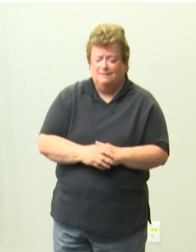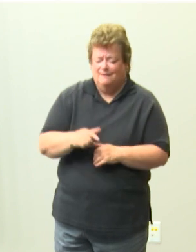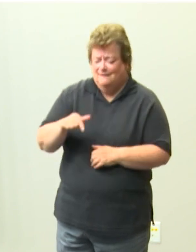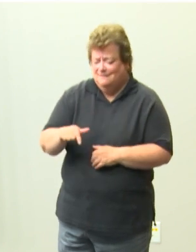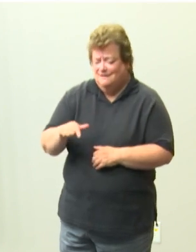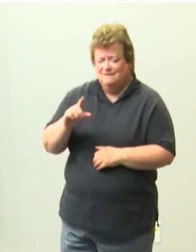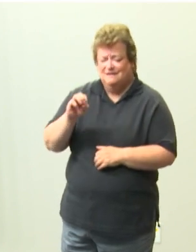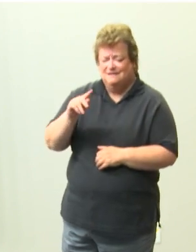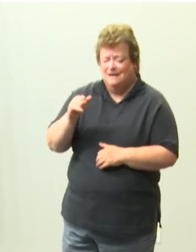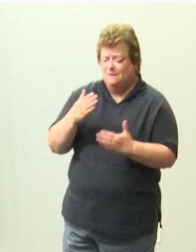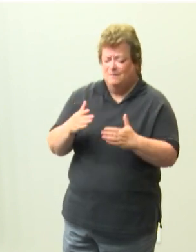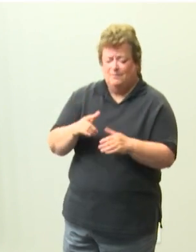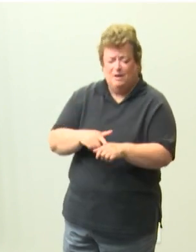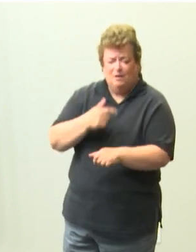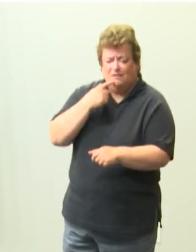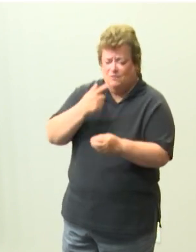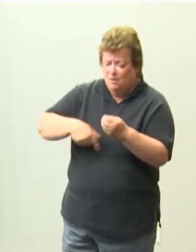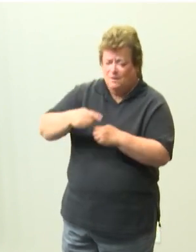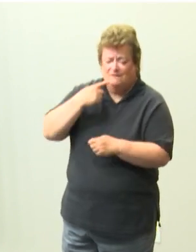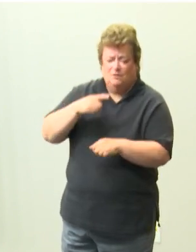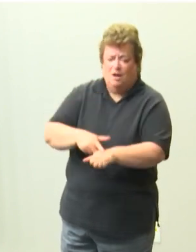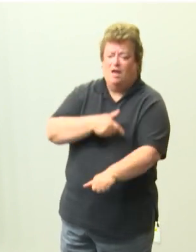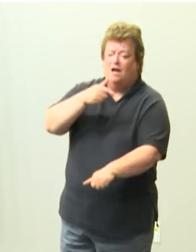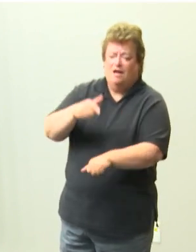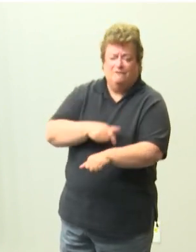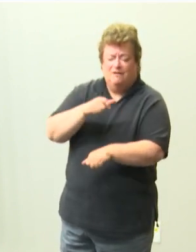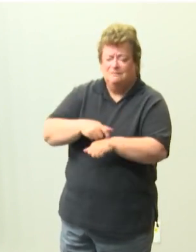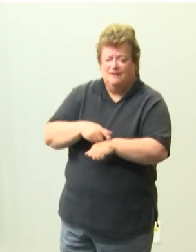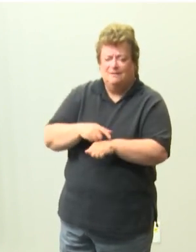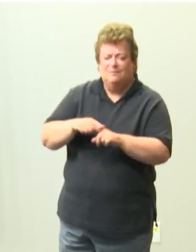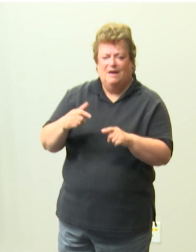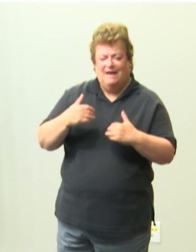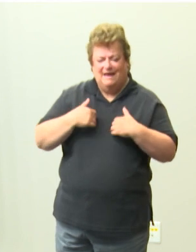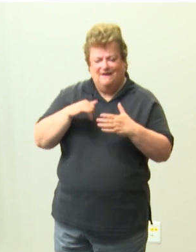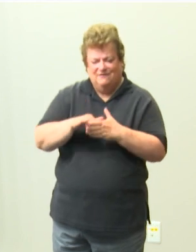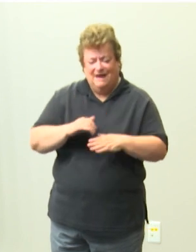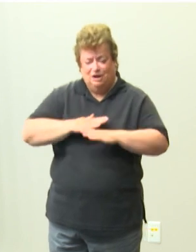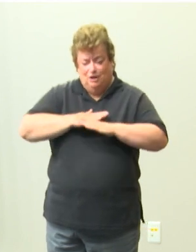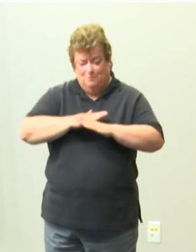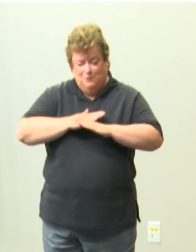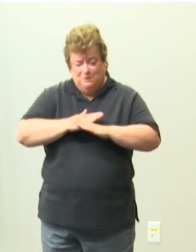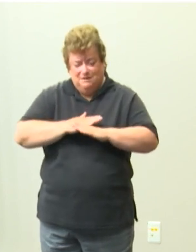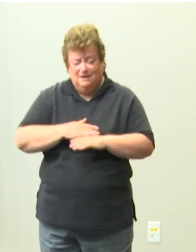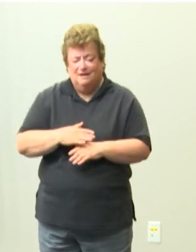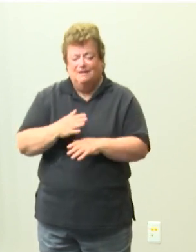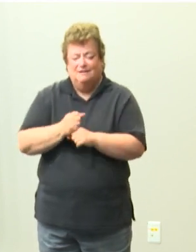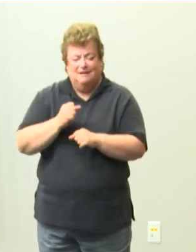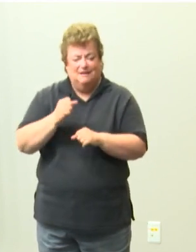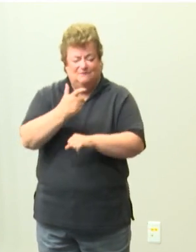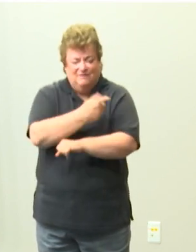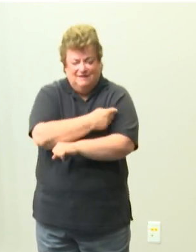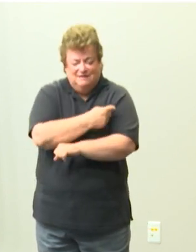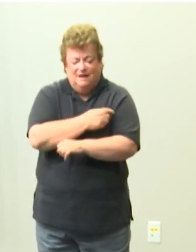um for a long long time but having the immunity having people get the vaccination and right now